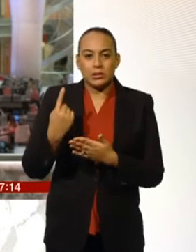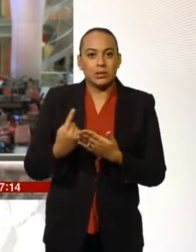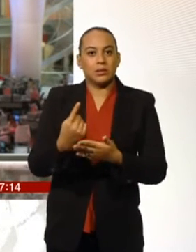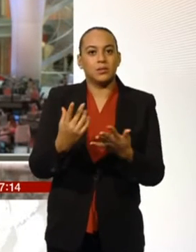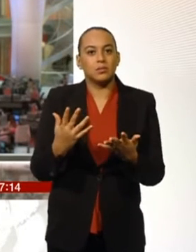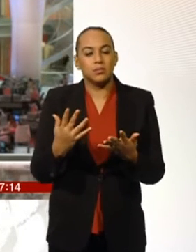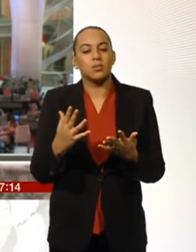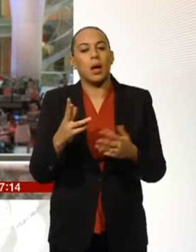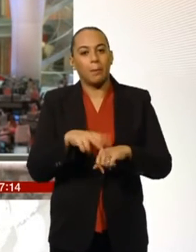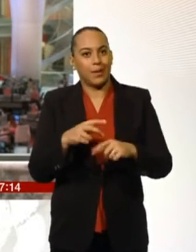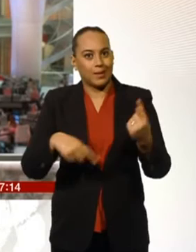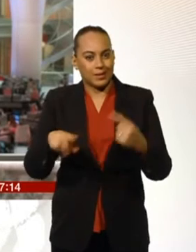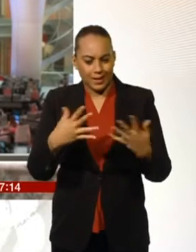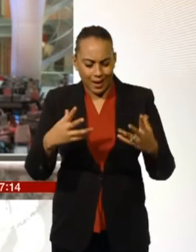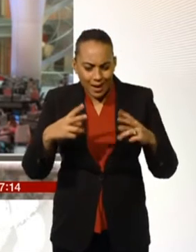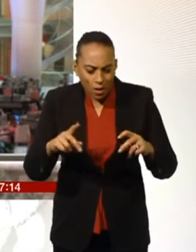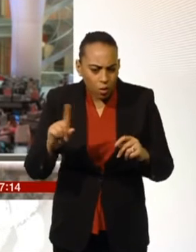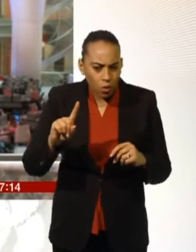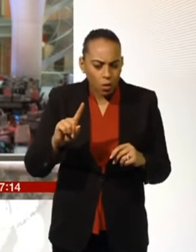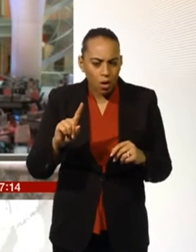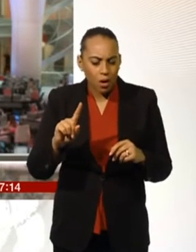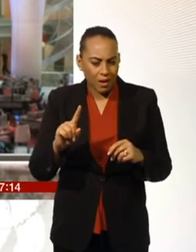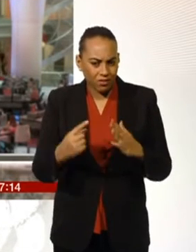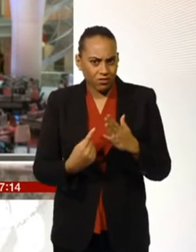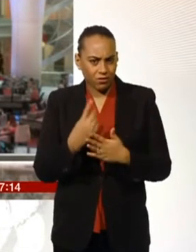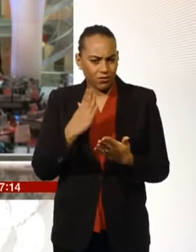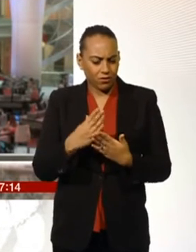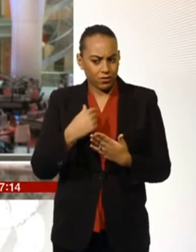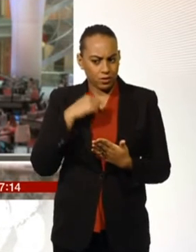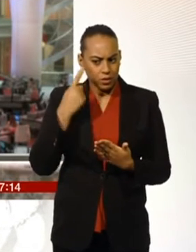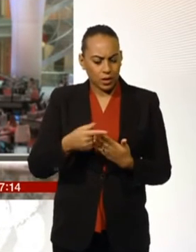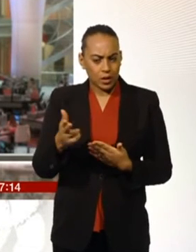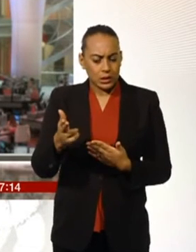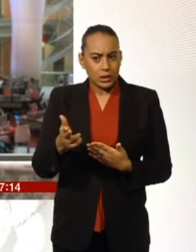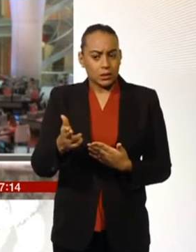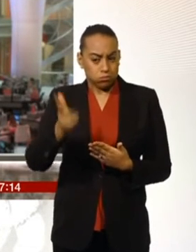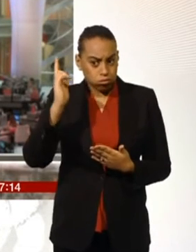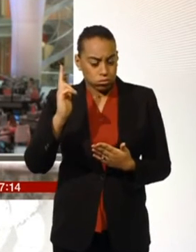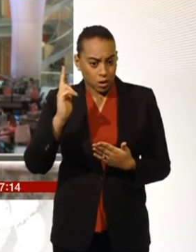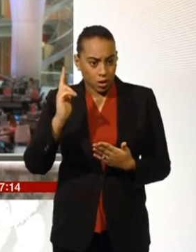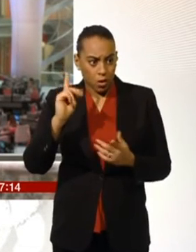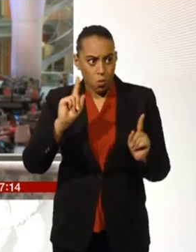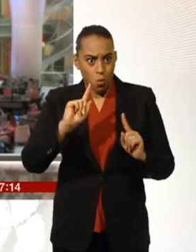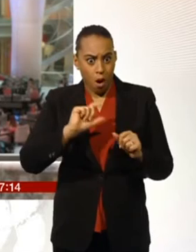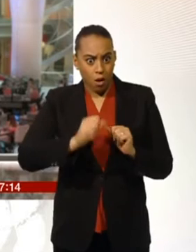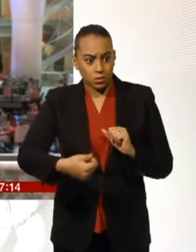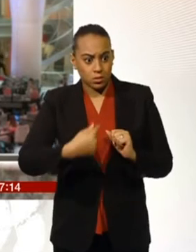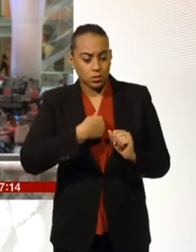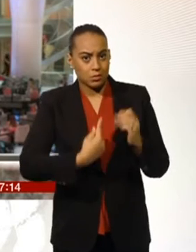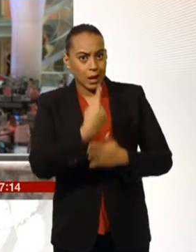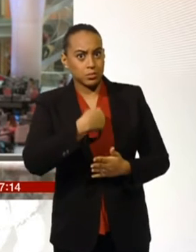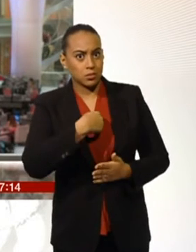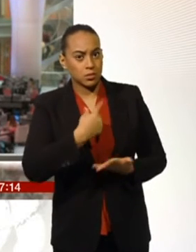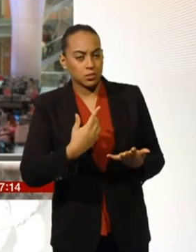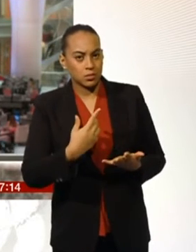place. They're looking very carefully at the support they get and they need to be recognised for that because when a scenario takes place,